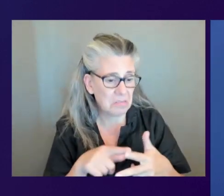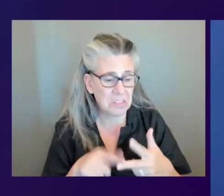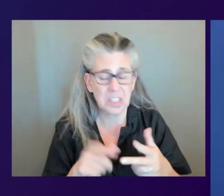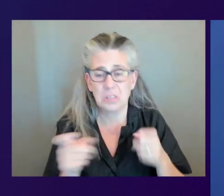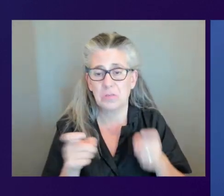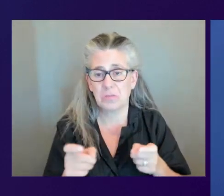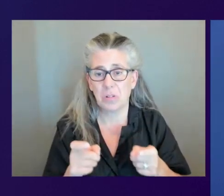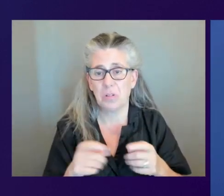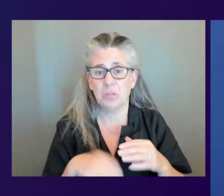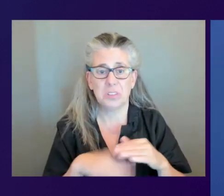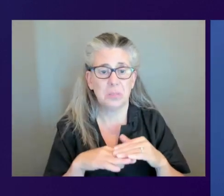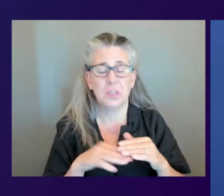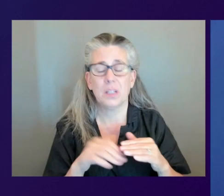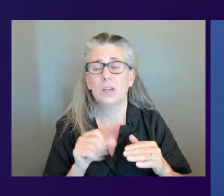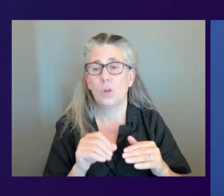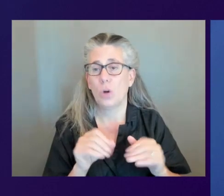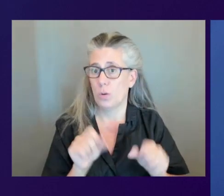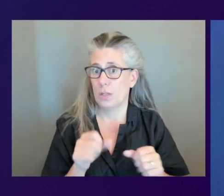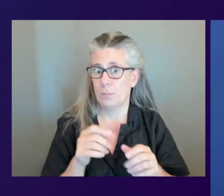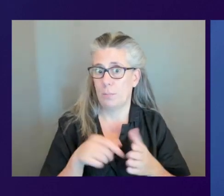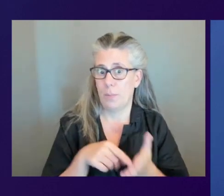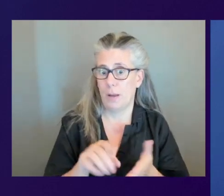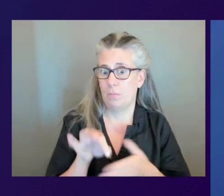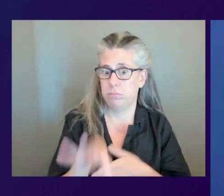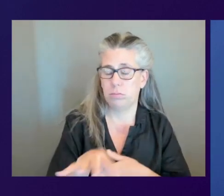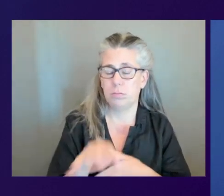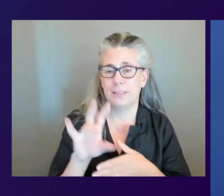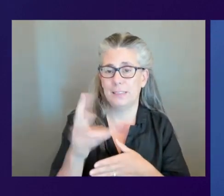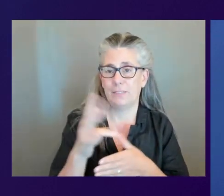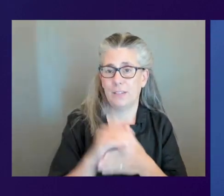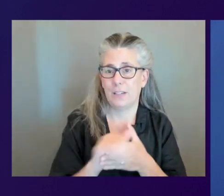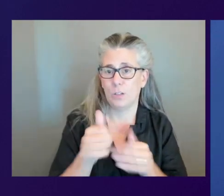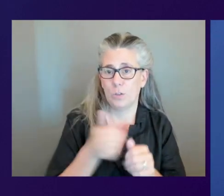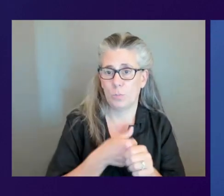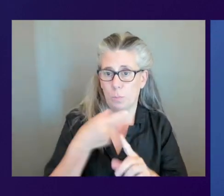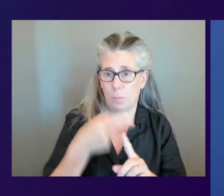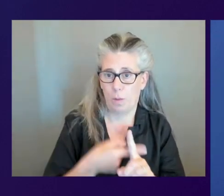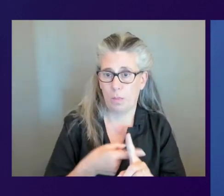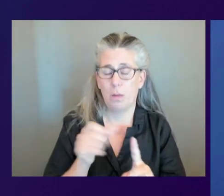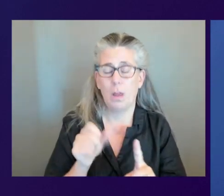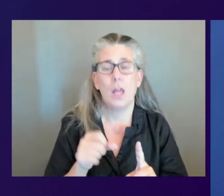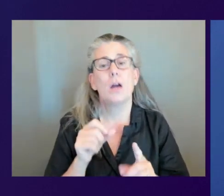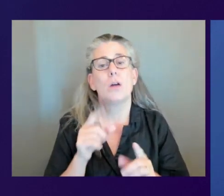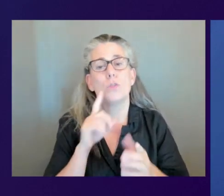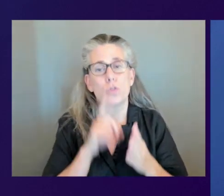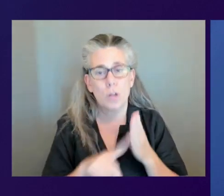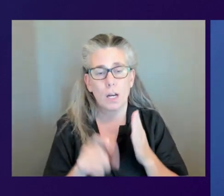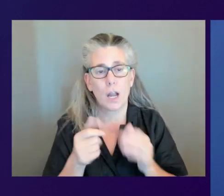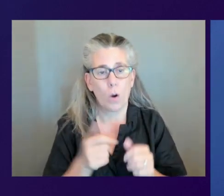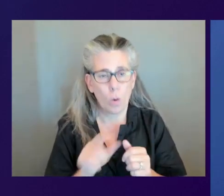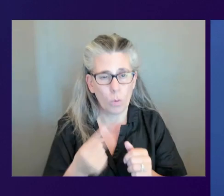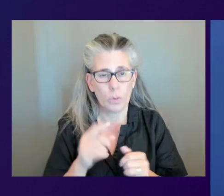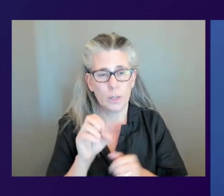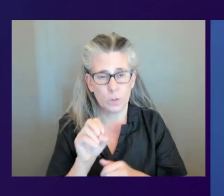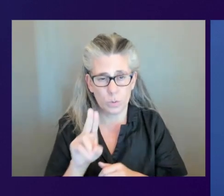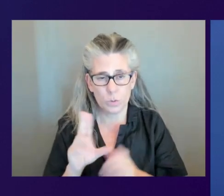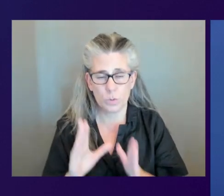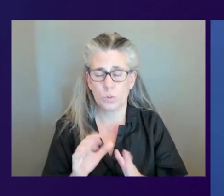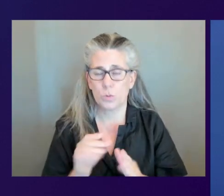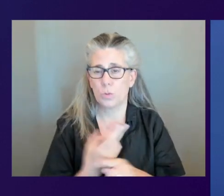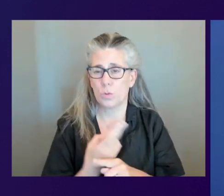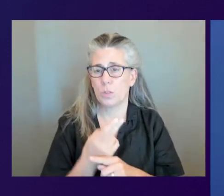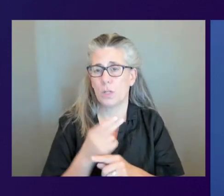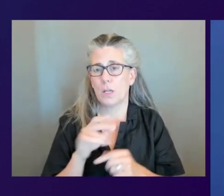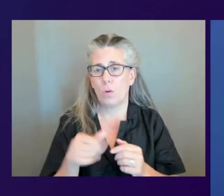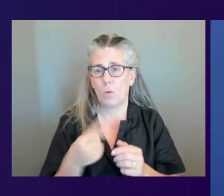month. And that allows you to make sure that your users are always using web applications in the most up to date and secure version of a Chrome